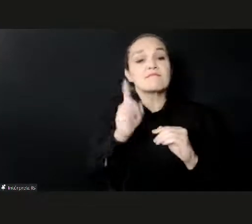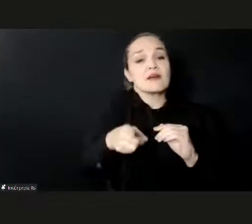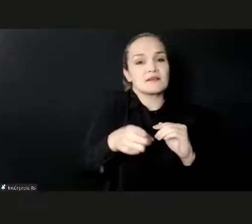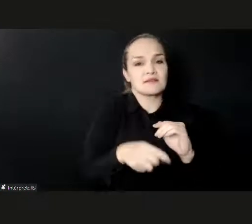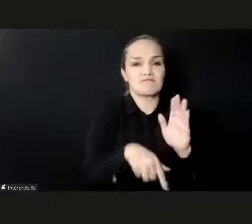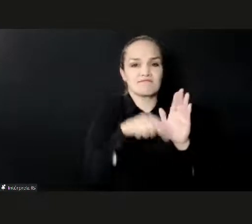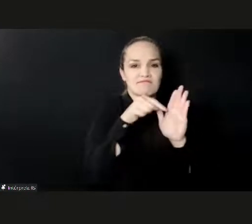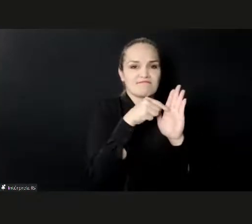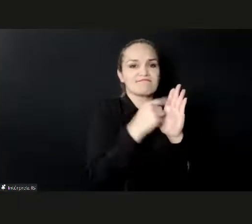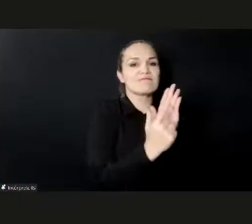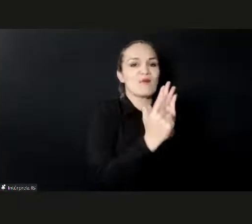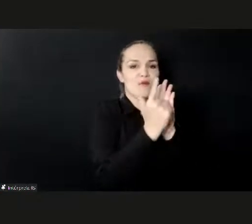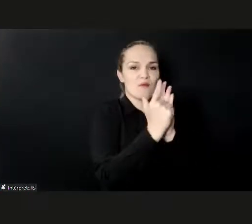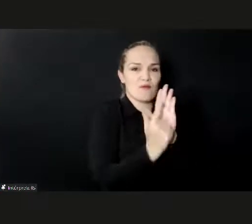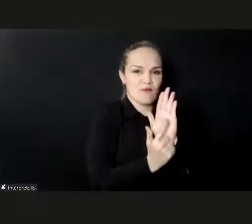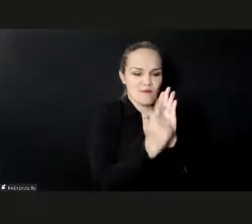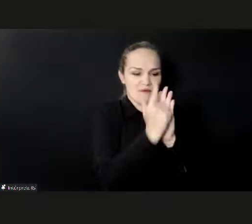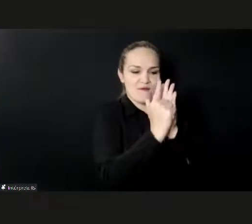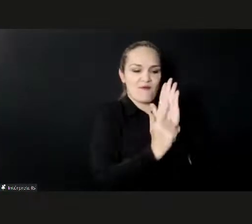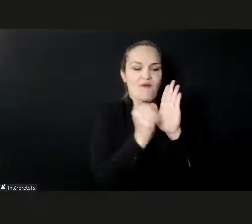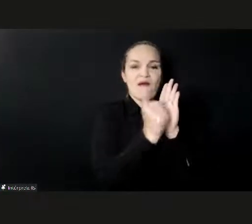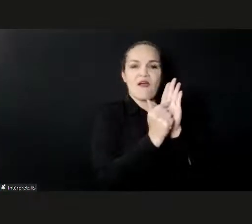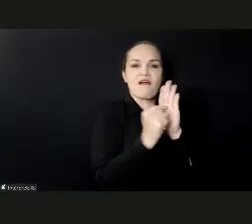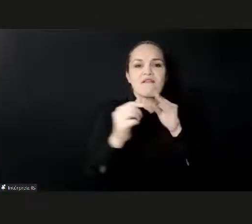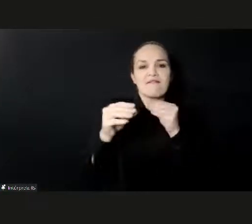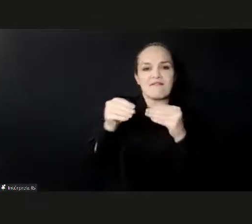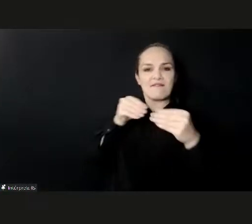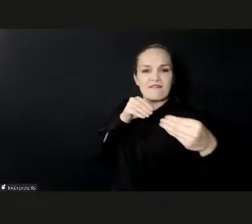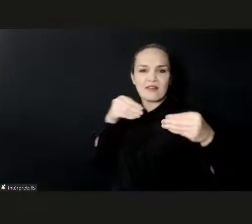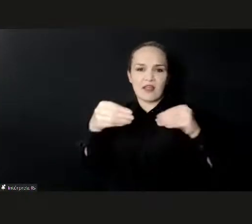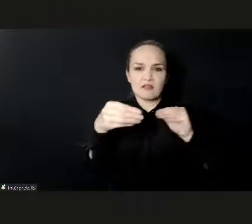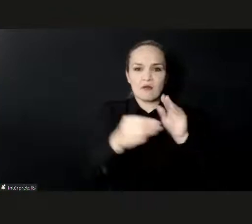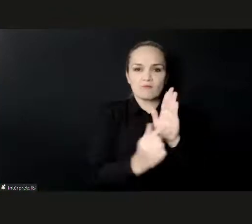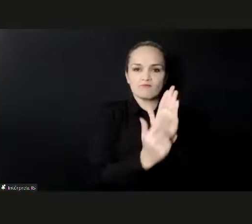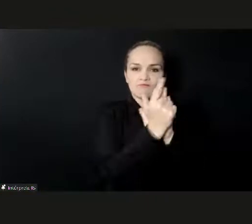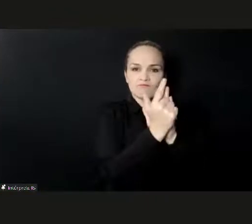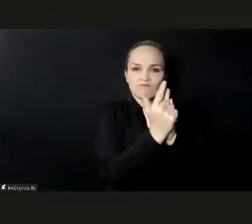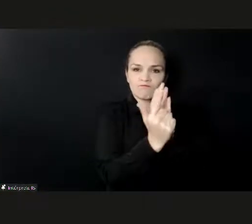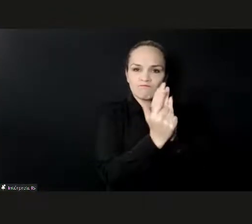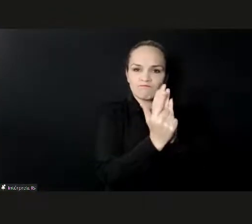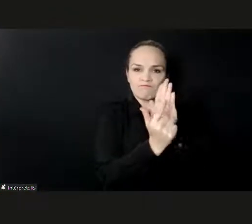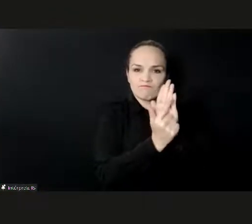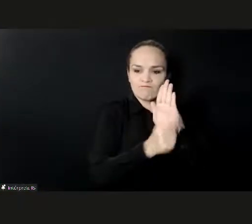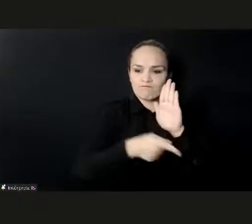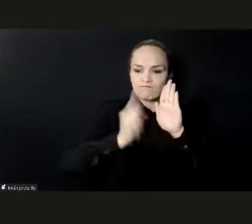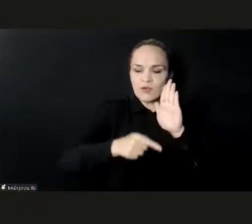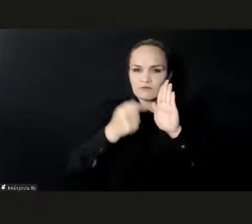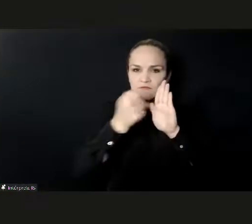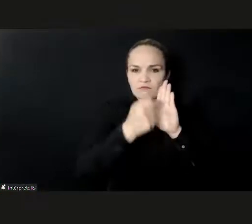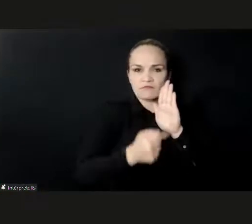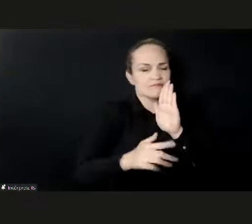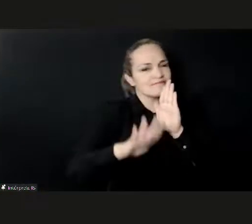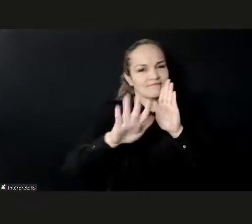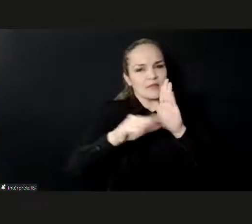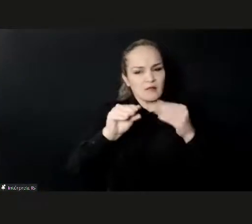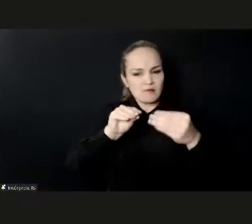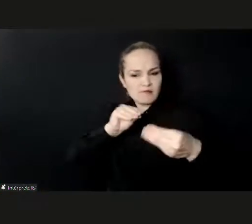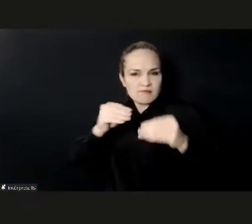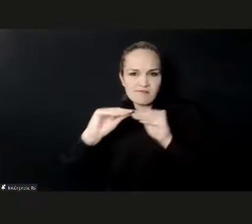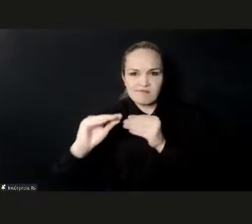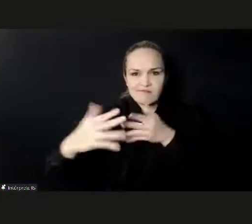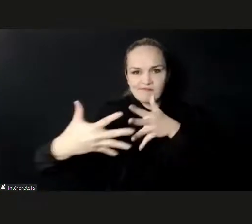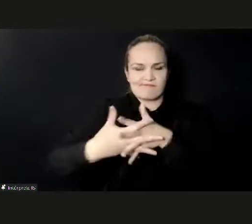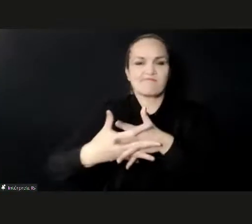does not hamper innovation and creativity, boost statistical capacities, and leverage